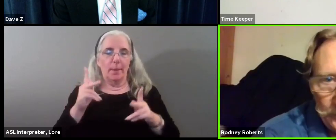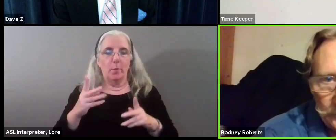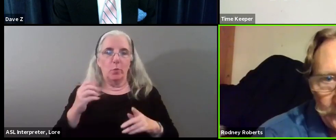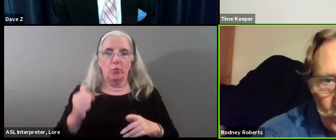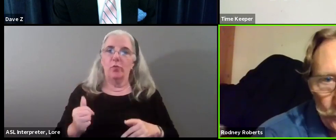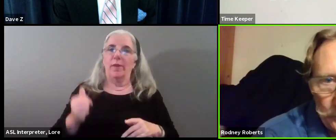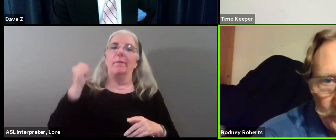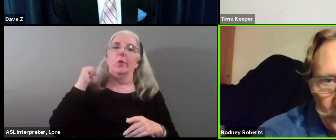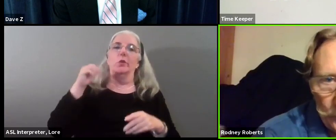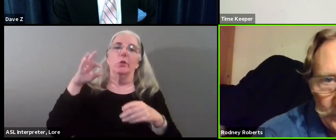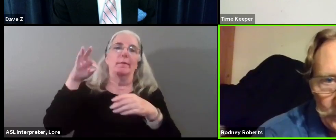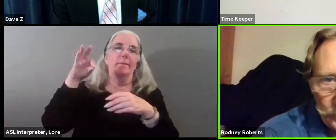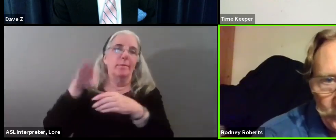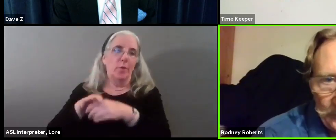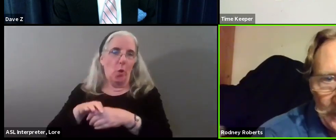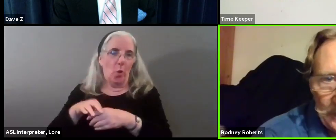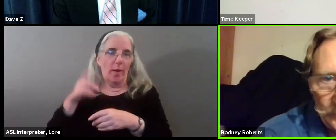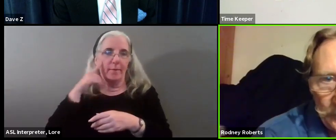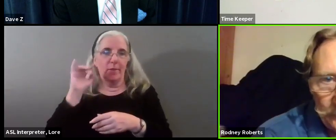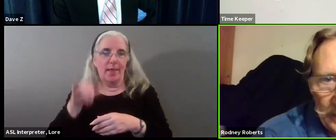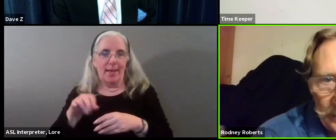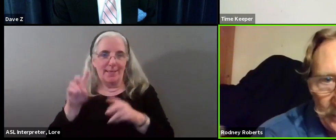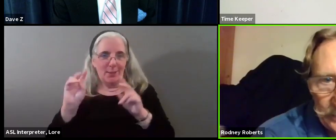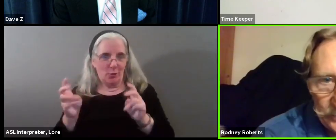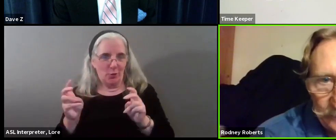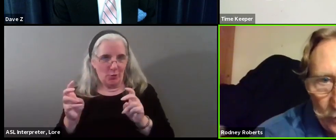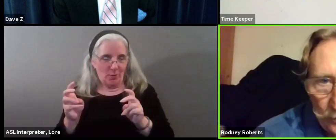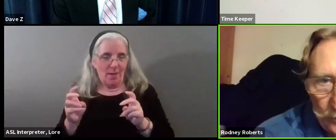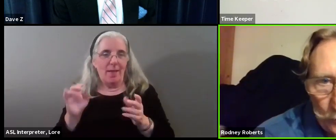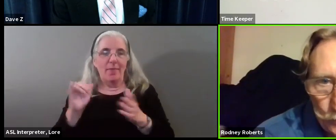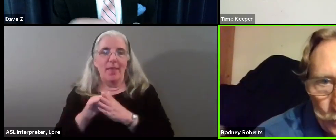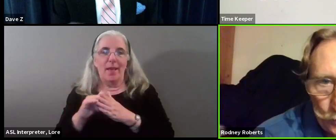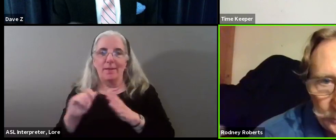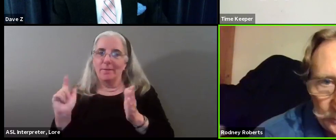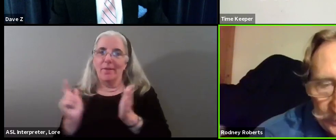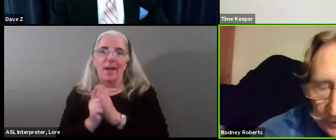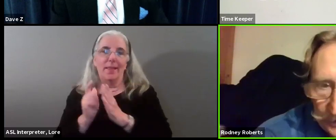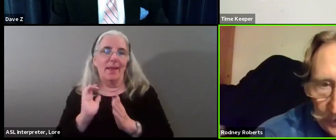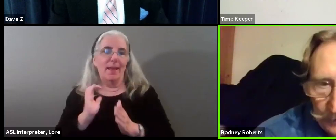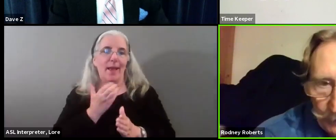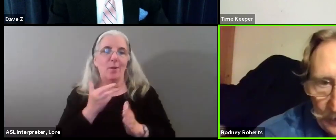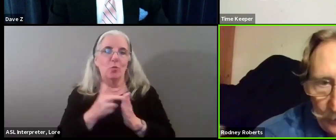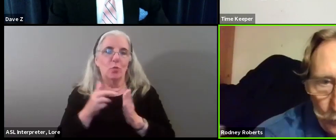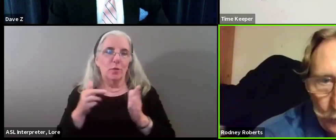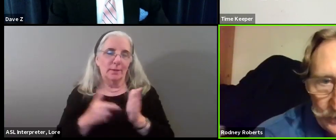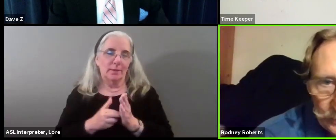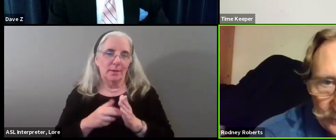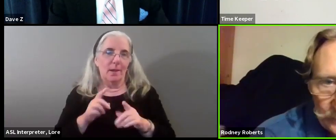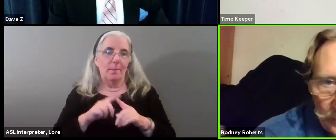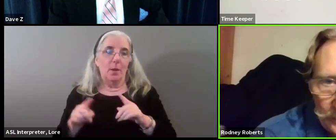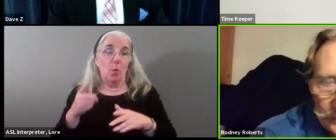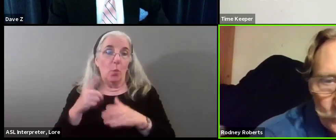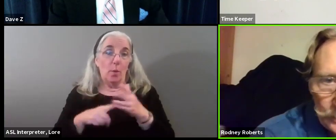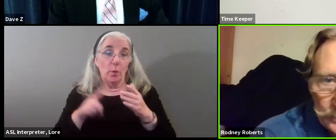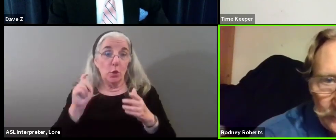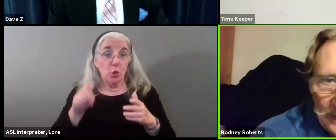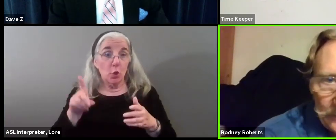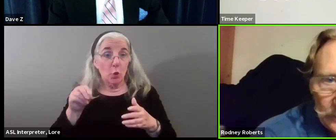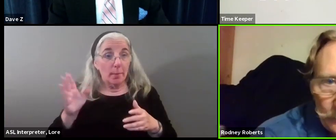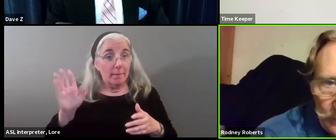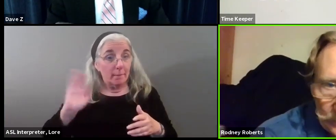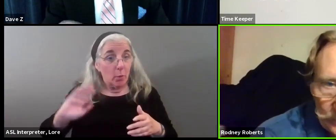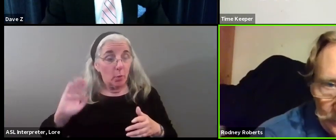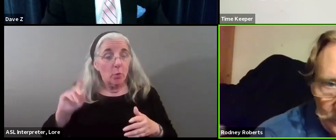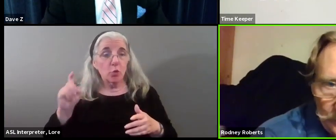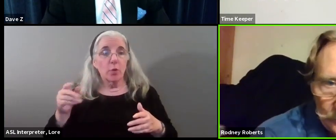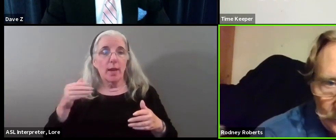to vote on an issue. And that's a violation of our rules. But what we should have done is we should have had